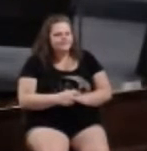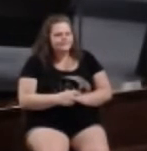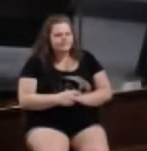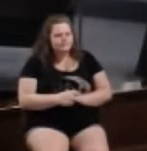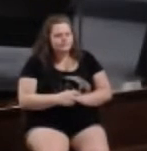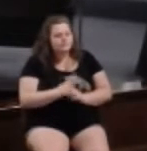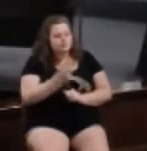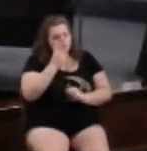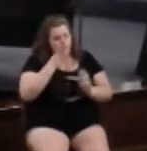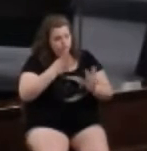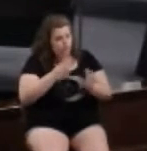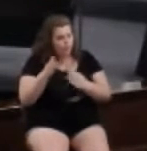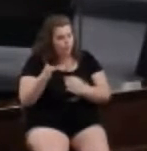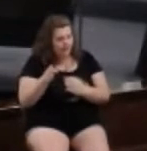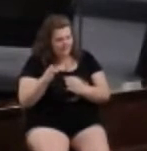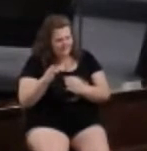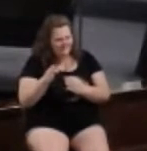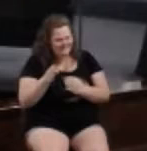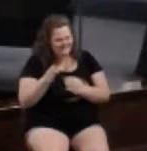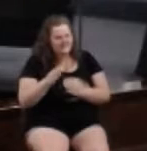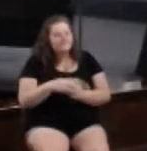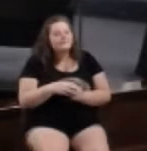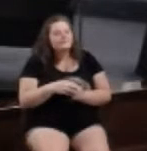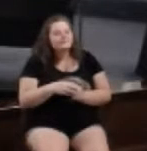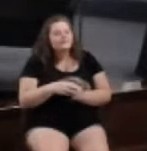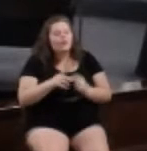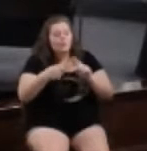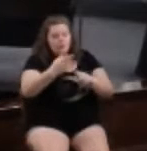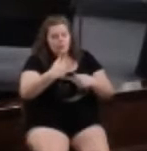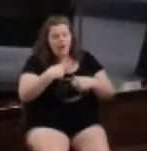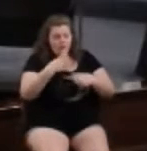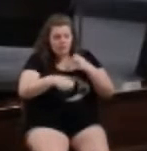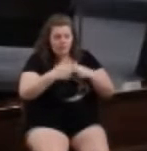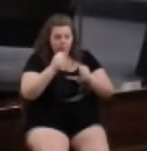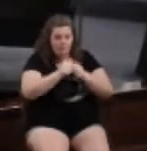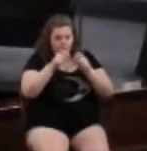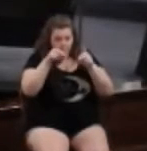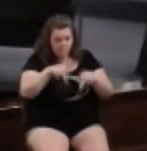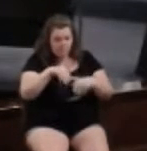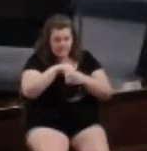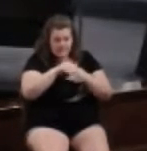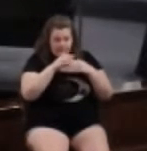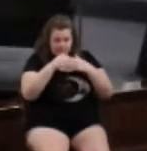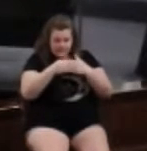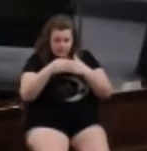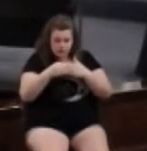There are two ways this comes about, and the first way this comes about is when you have a problem with a person in leadership.